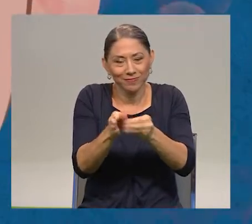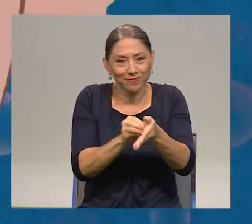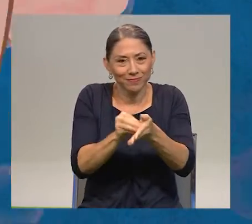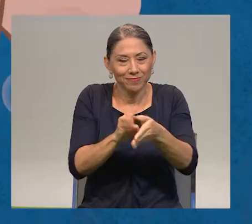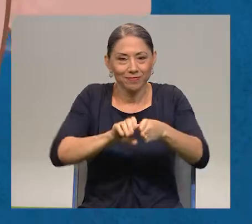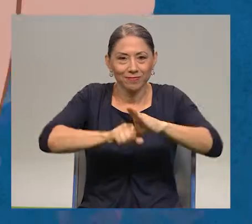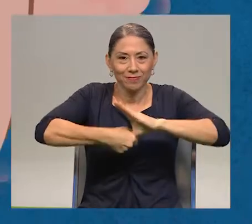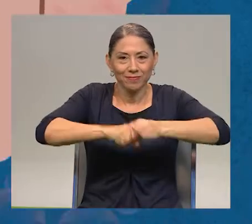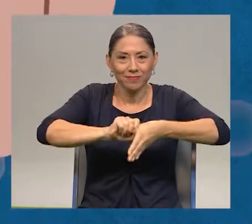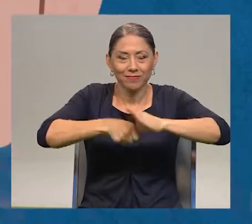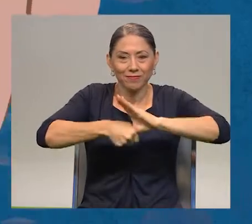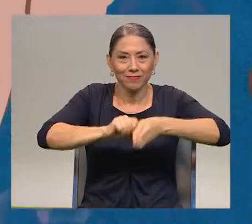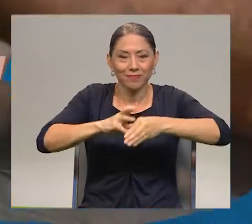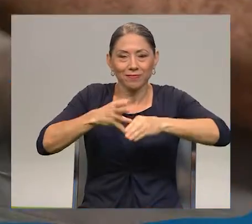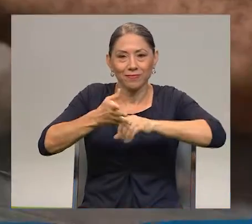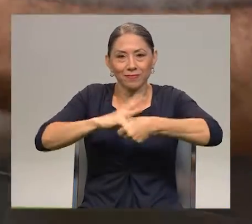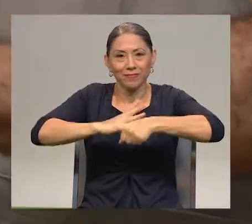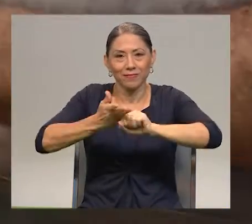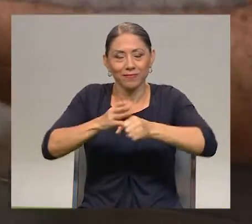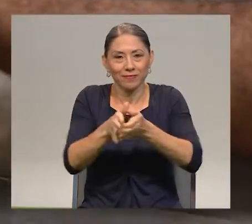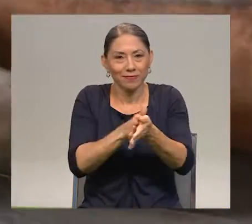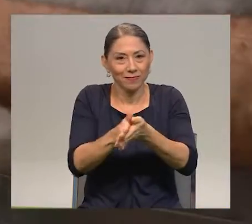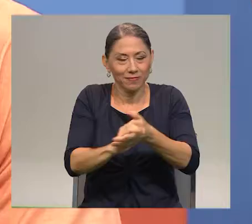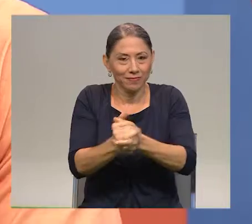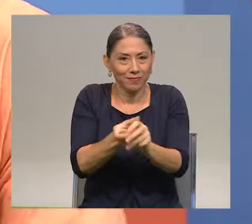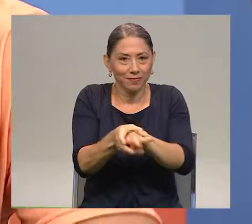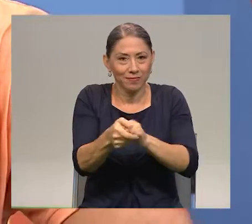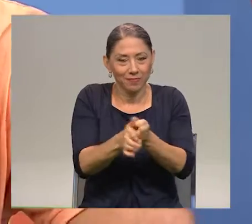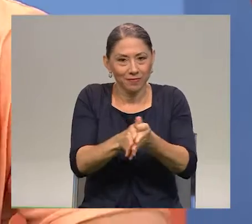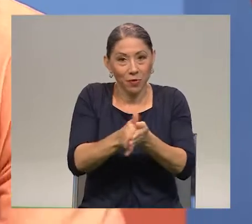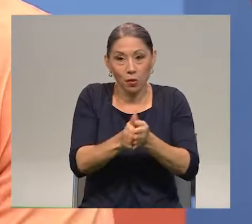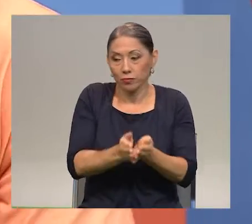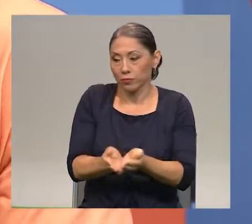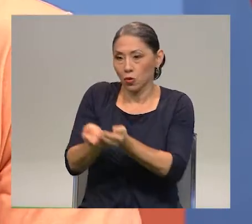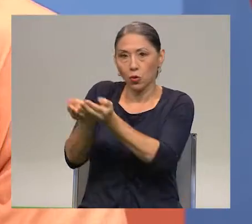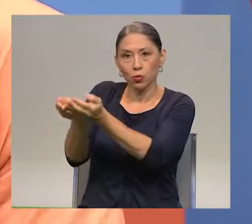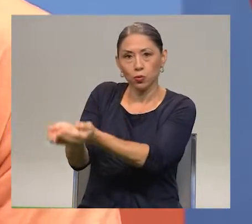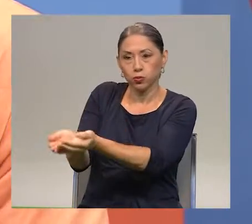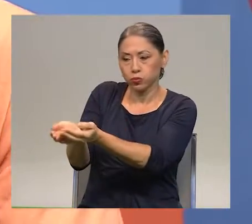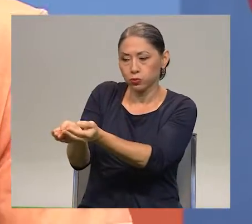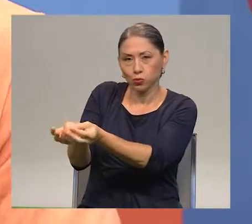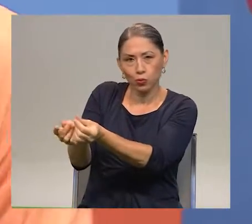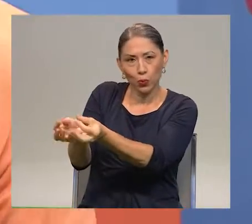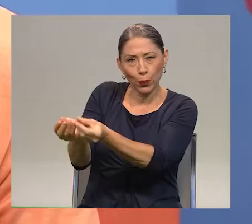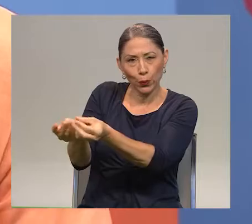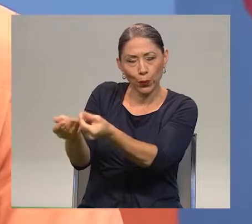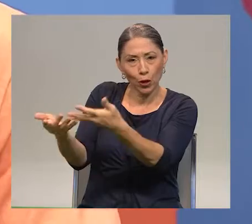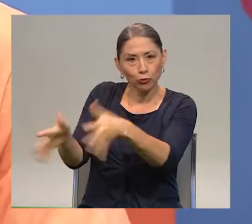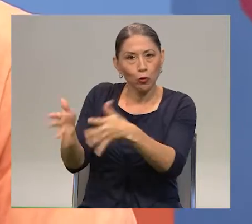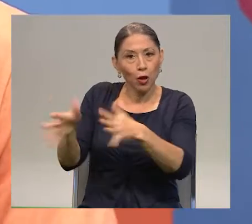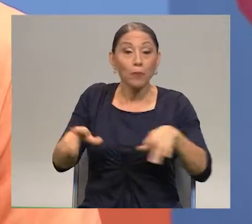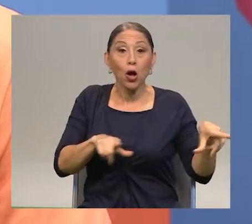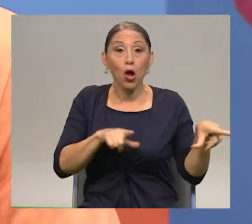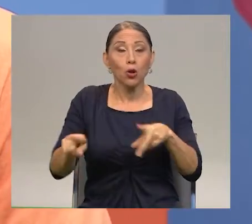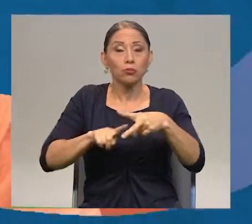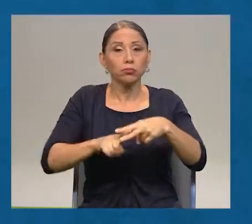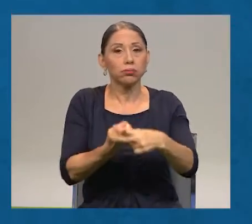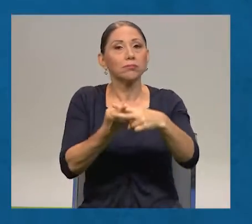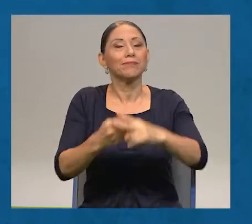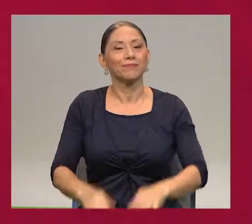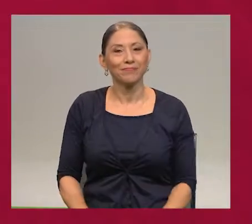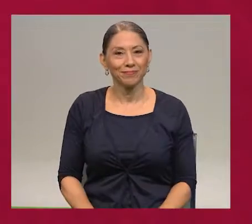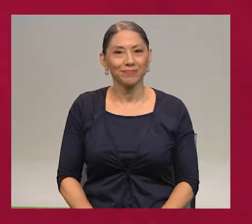Los pulgares y los dedos chiquititos. Y cuando ya estamos bien, bien enjabonados, nos enjuagamos con abundante agua para estar listos y listas para comenzar.